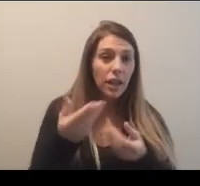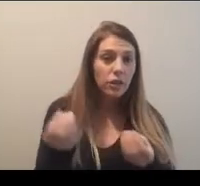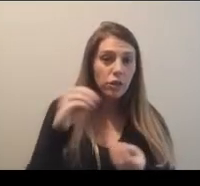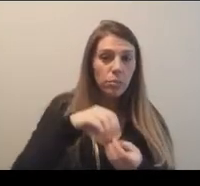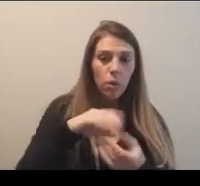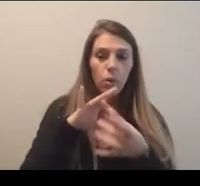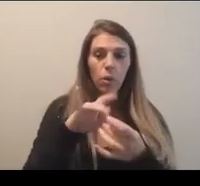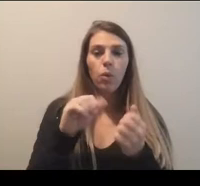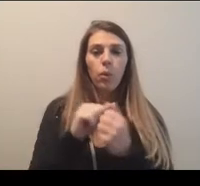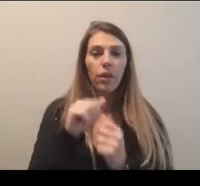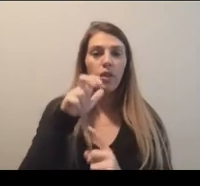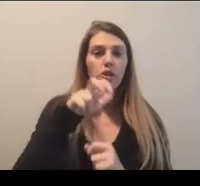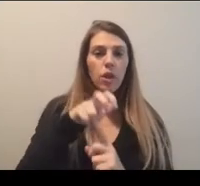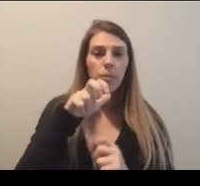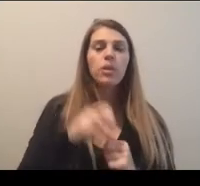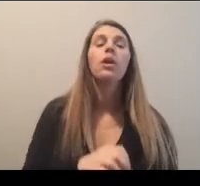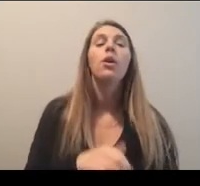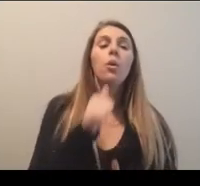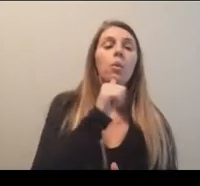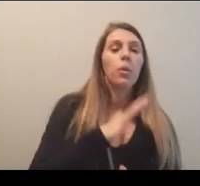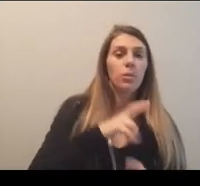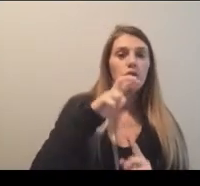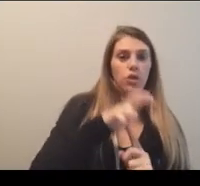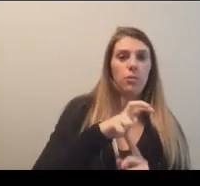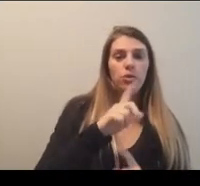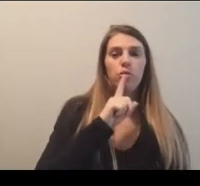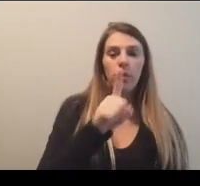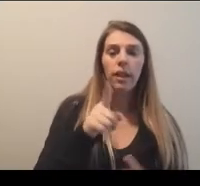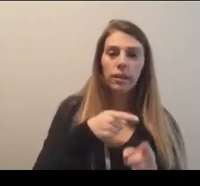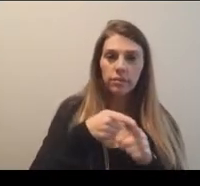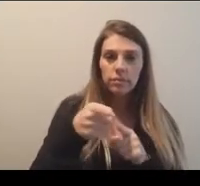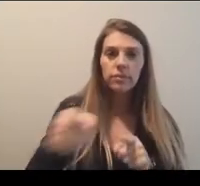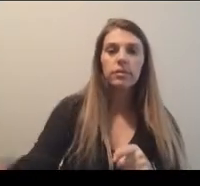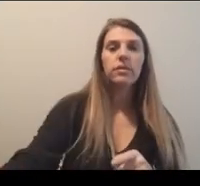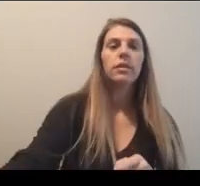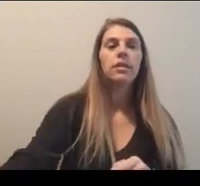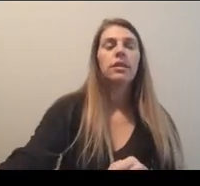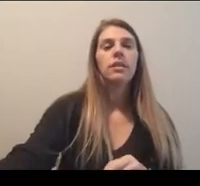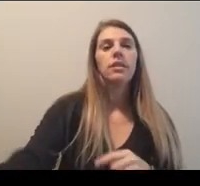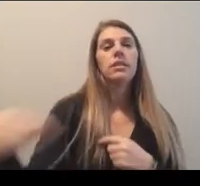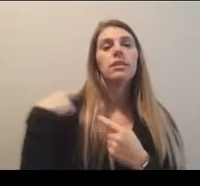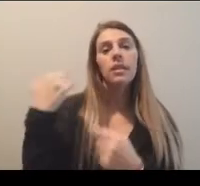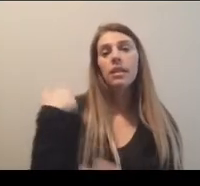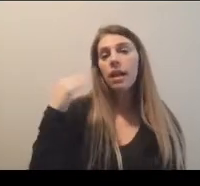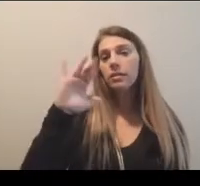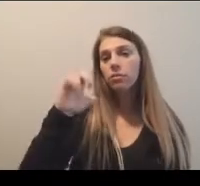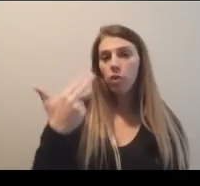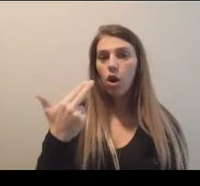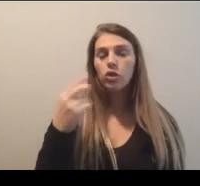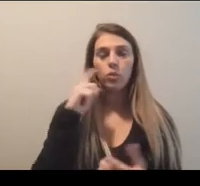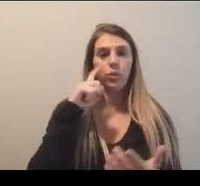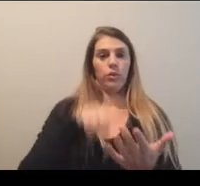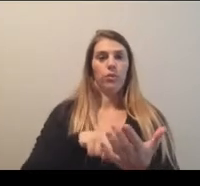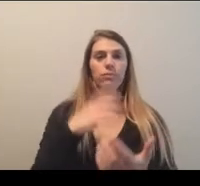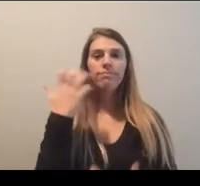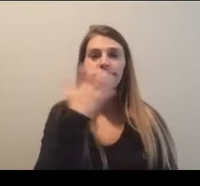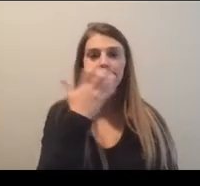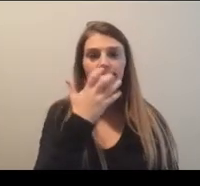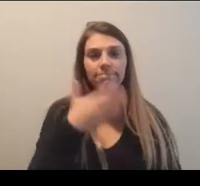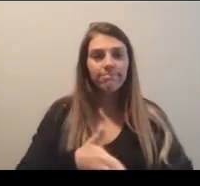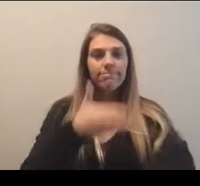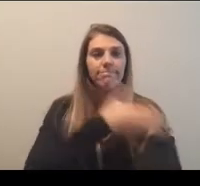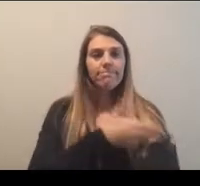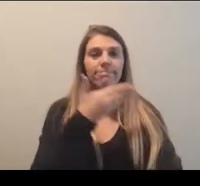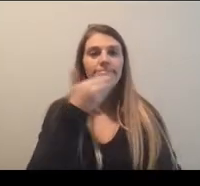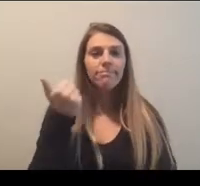championships, women's championships in particular, uh, since last March has been very notable. Uh, we've had, uh, uh,